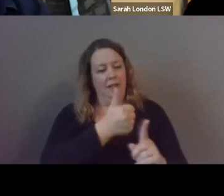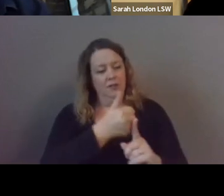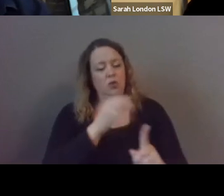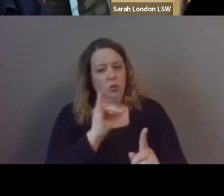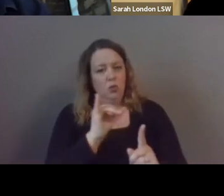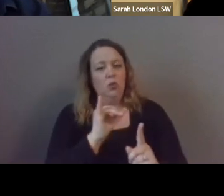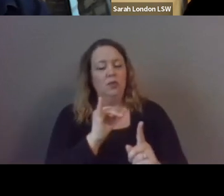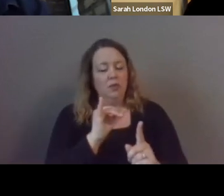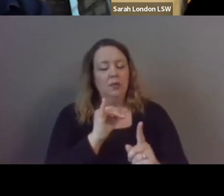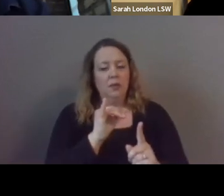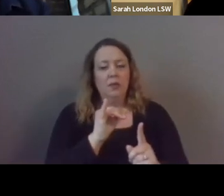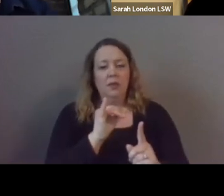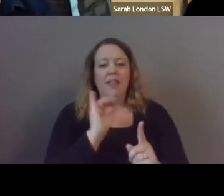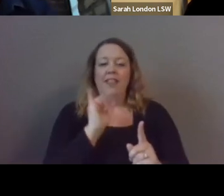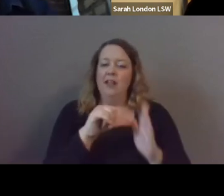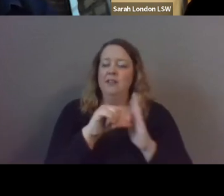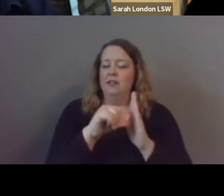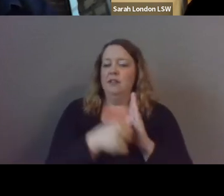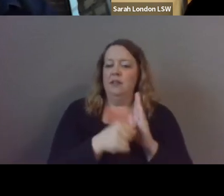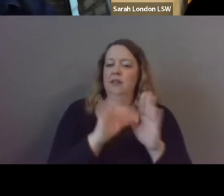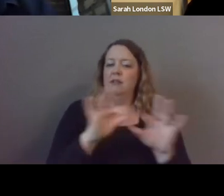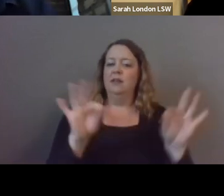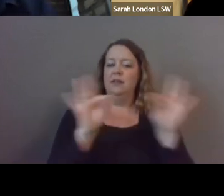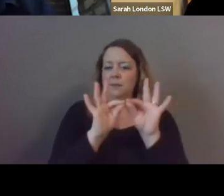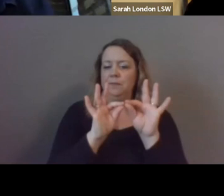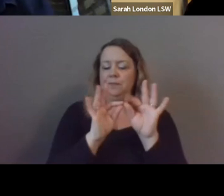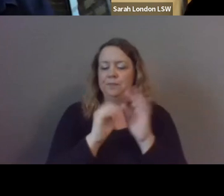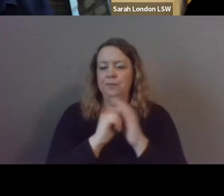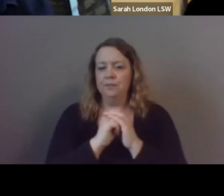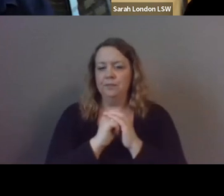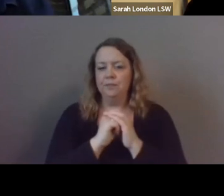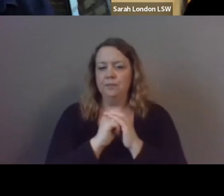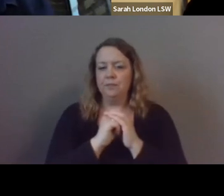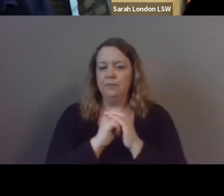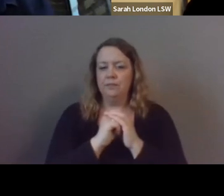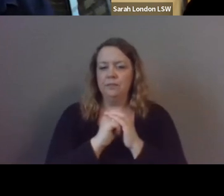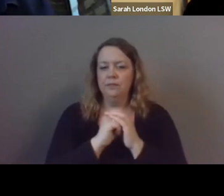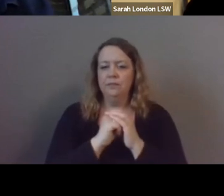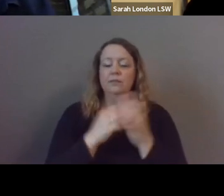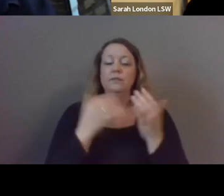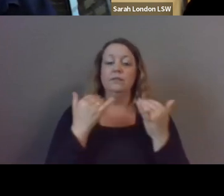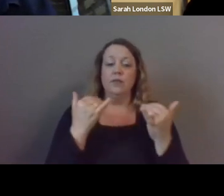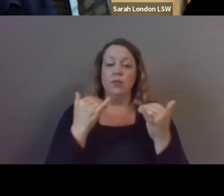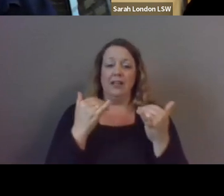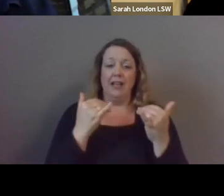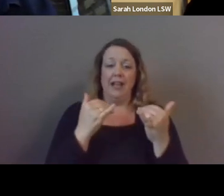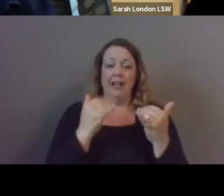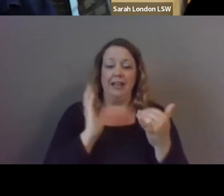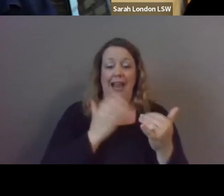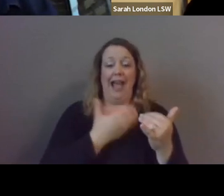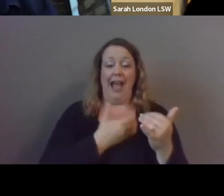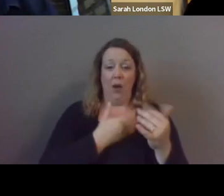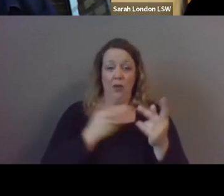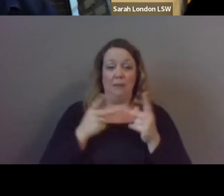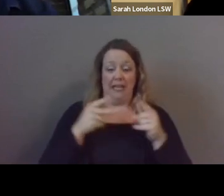i think is the key and so um you know right now in our space what's important is that we